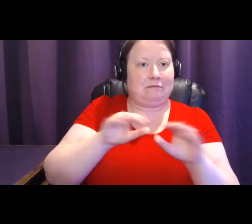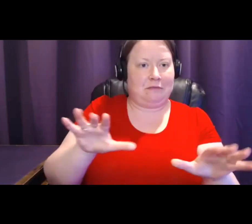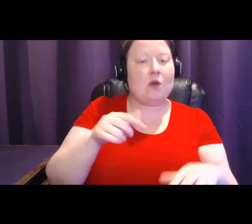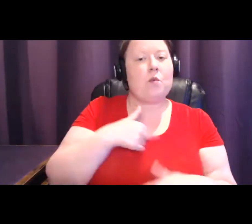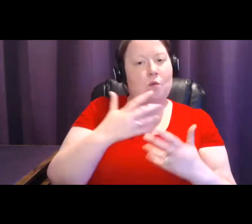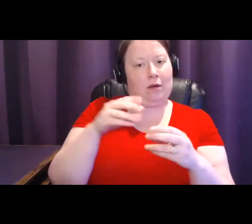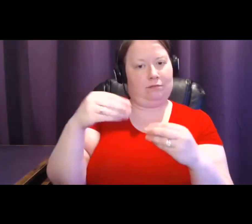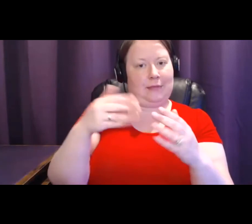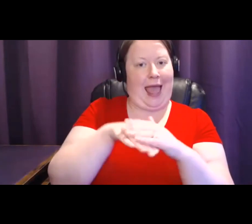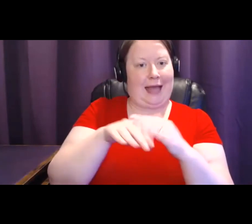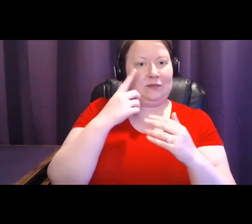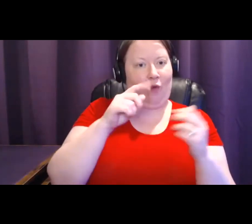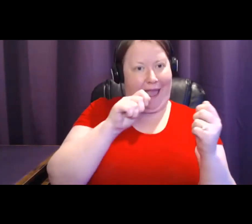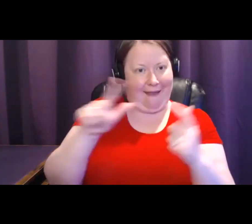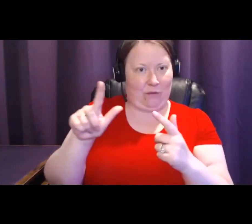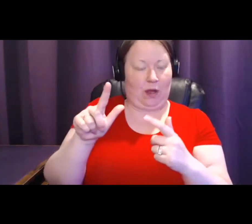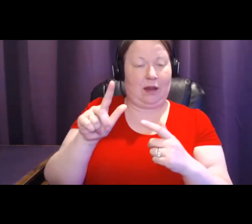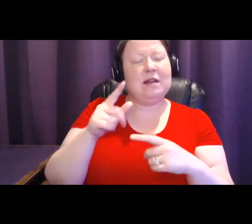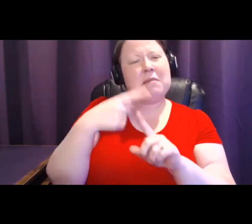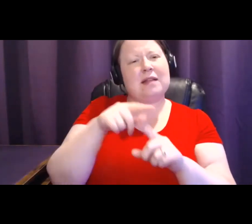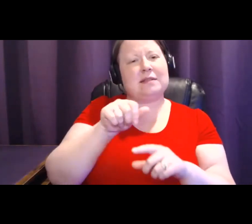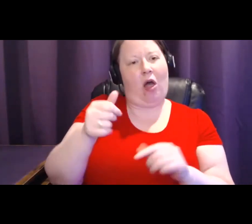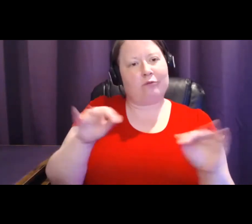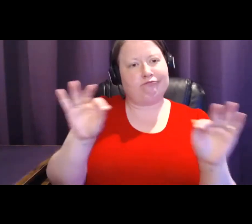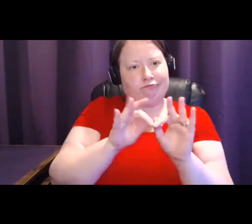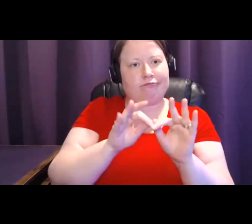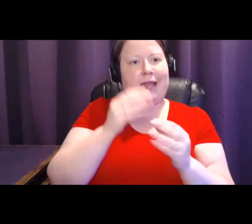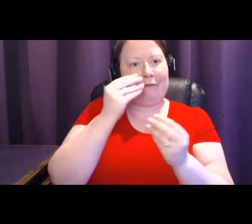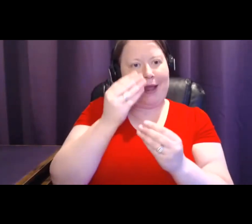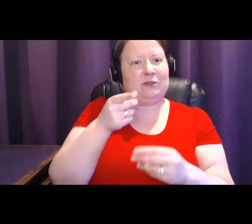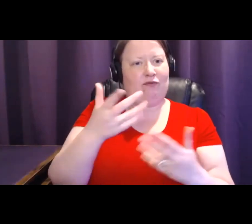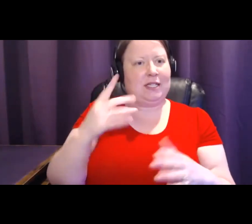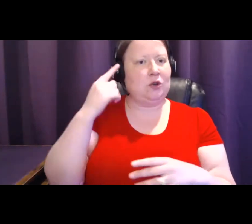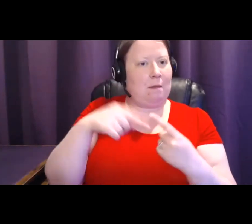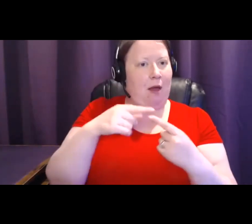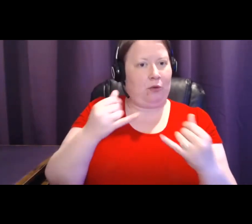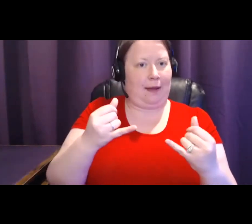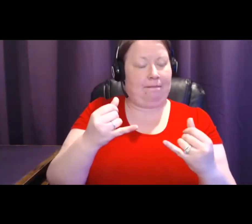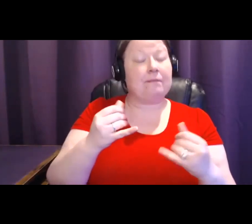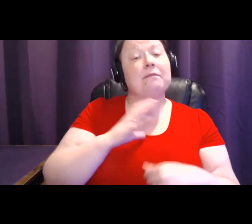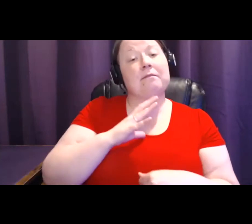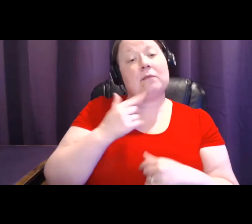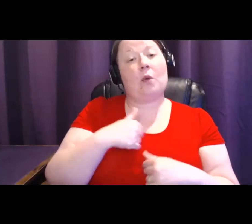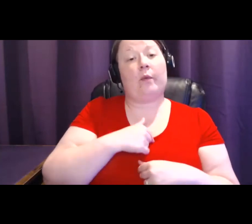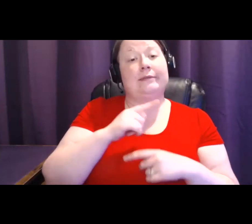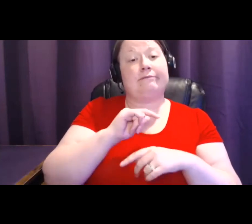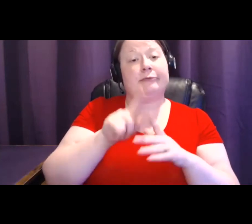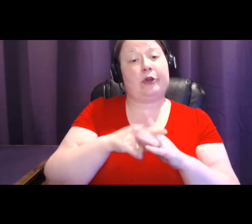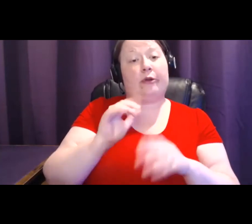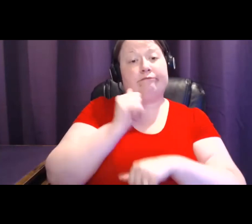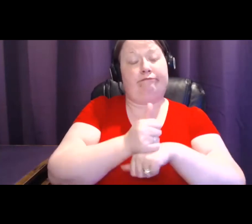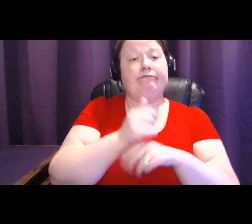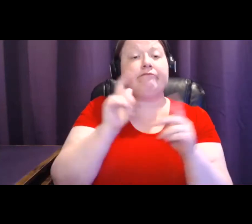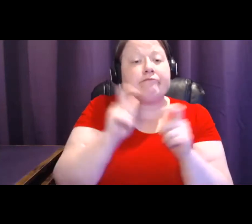valuable information, just like you've heard today. So we started having small educational events in women's homes,